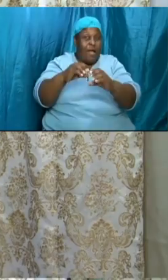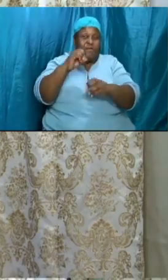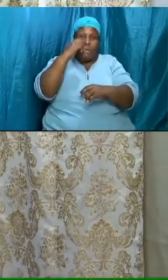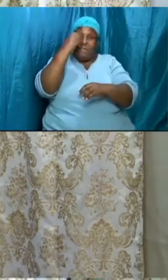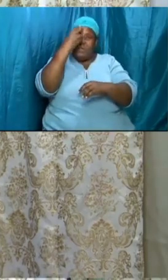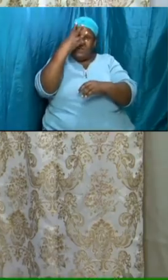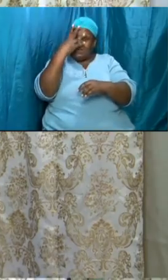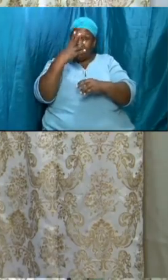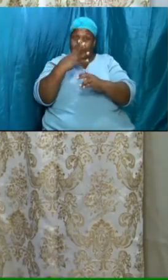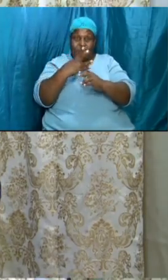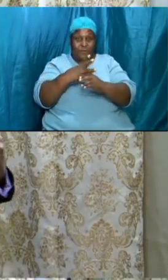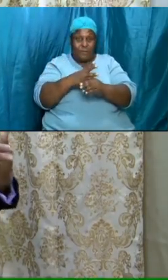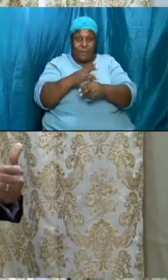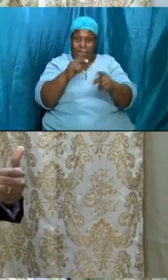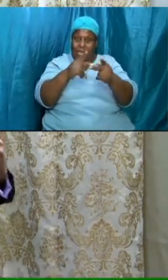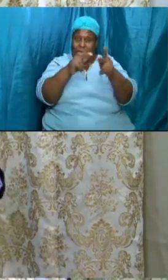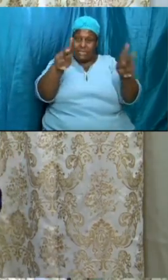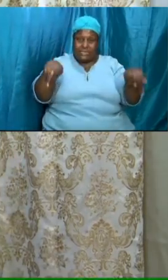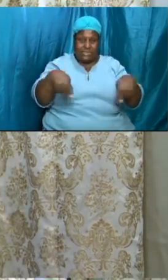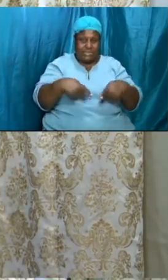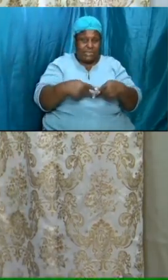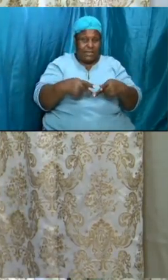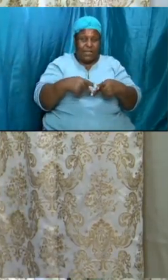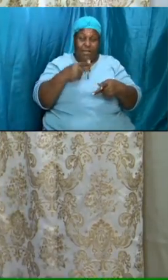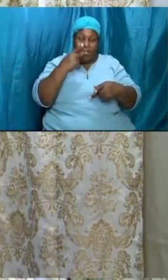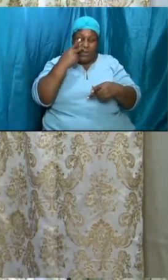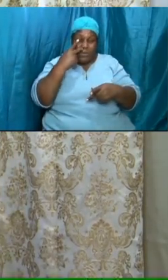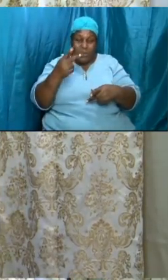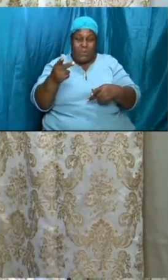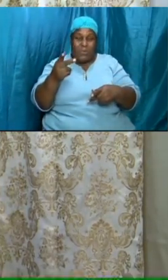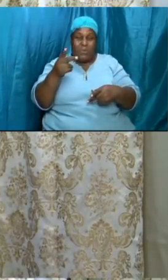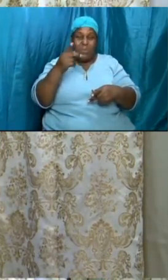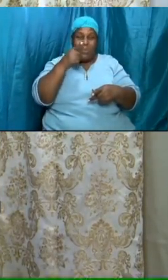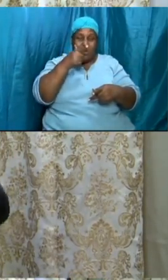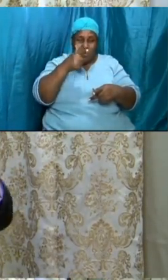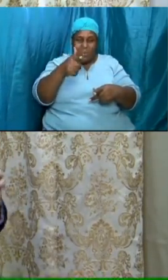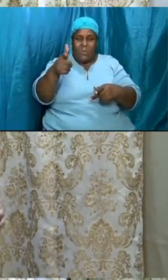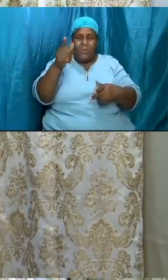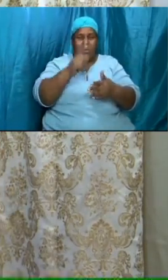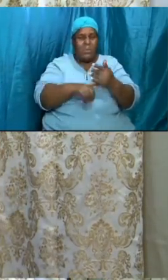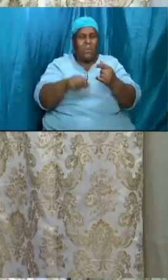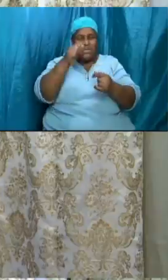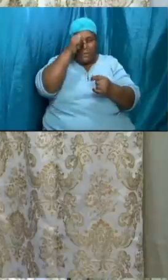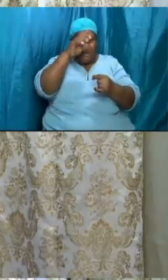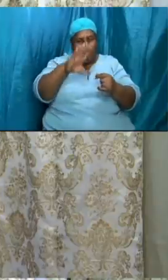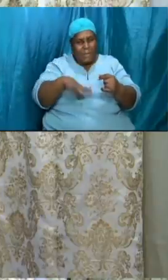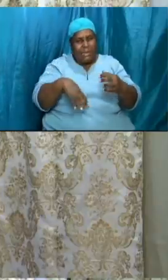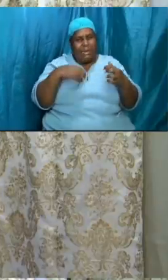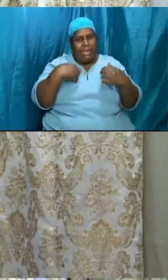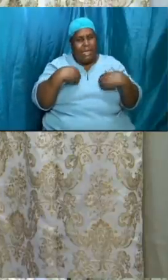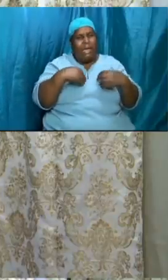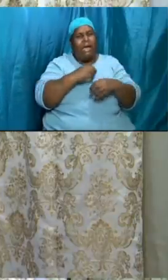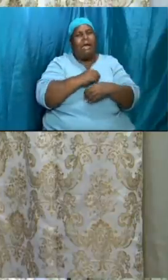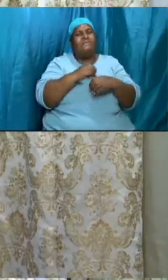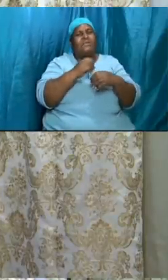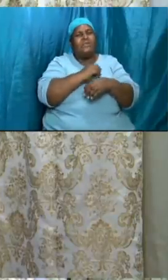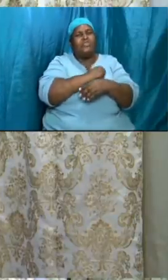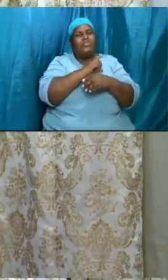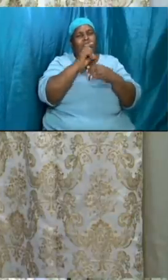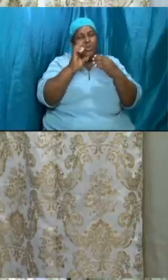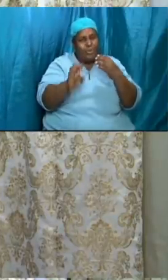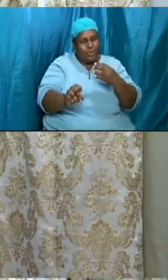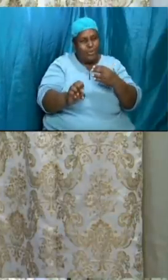beautiful look what man has done in terms of manicuring this garden brothers and sisters